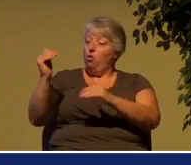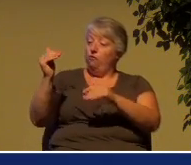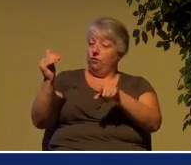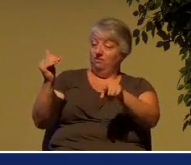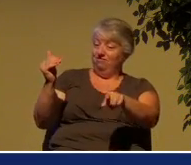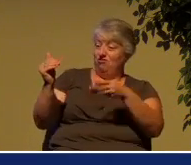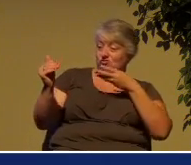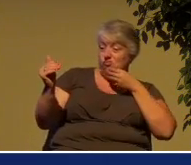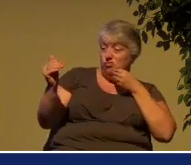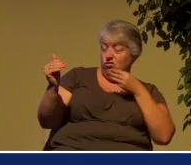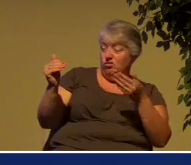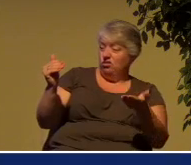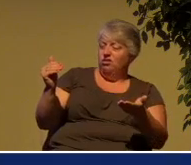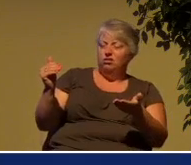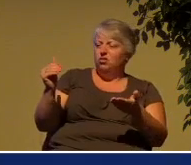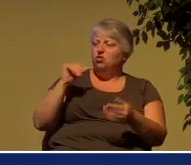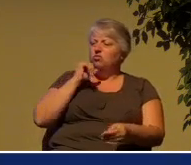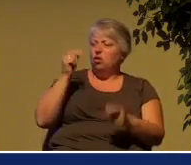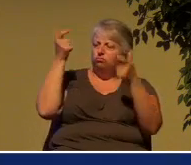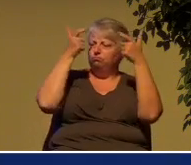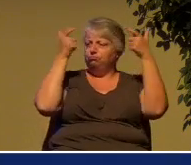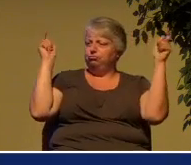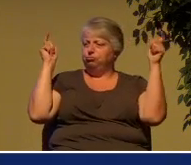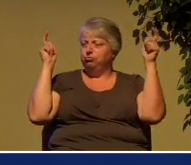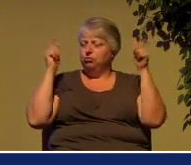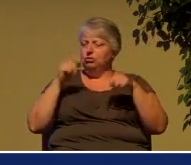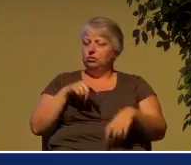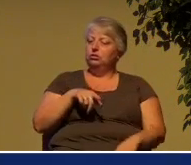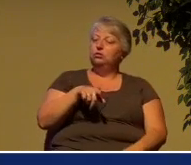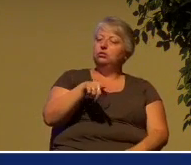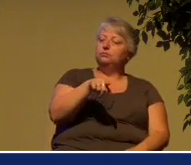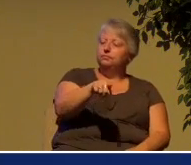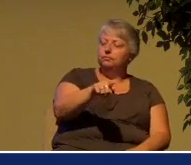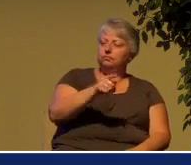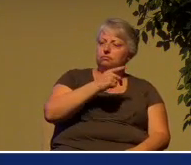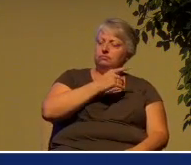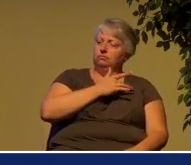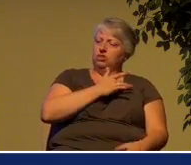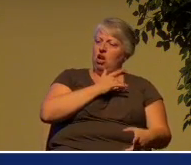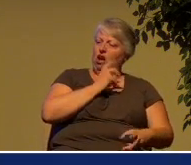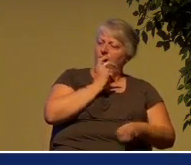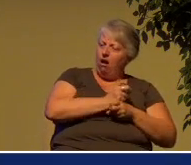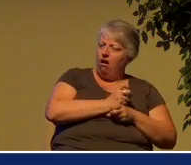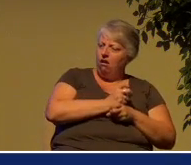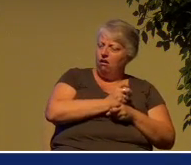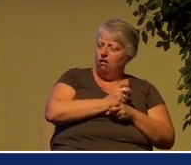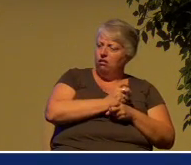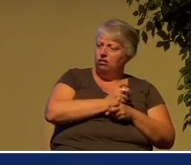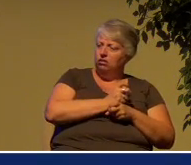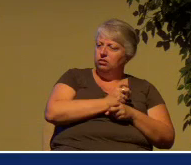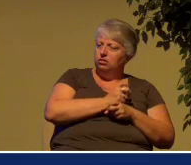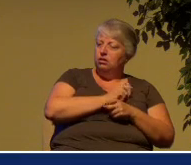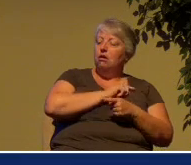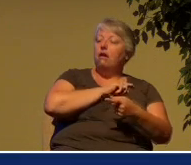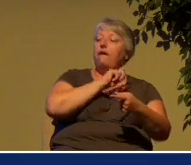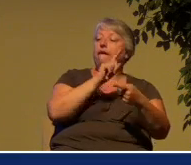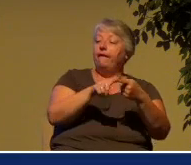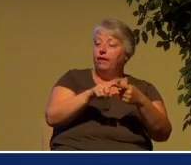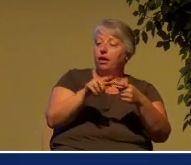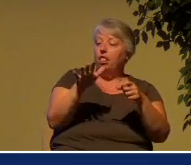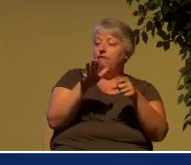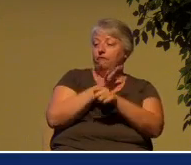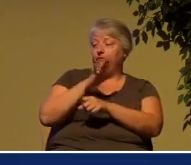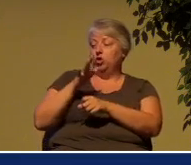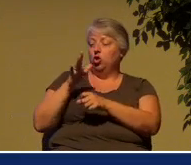Israel has experienced a hardening in part until the full number of the